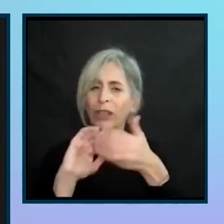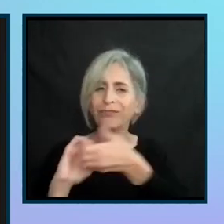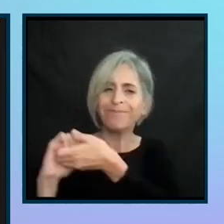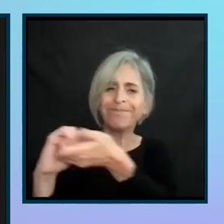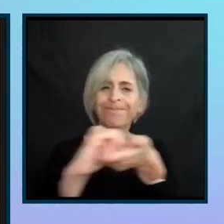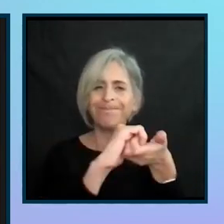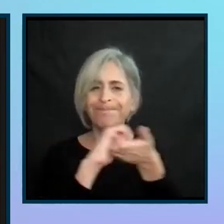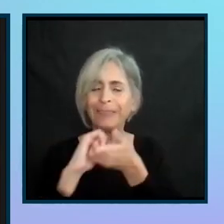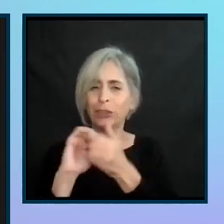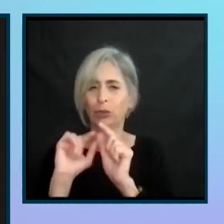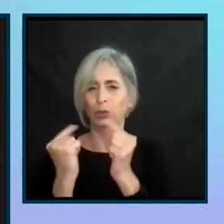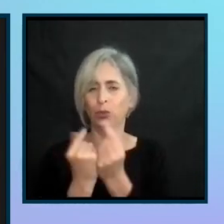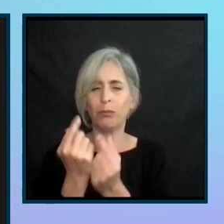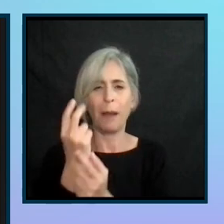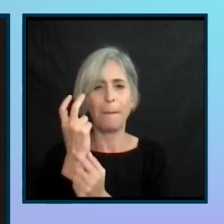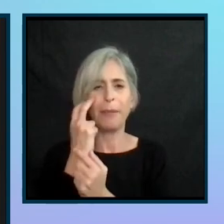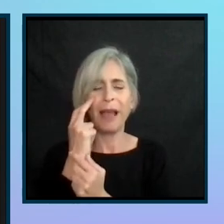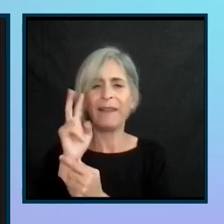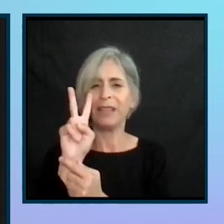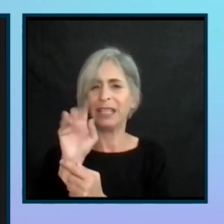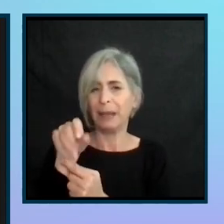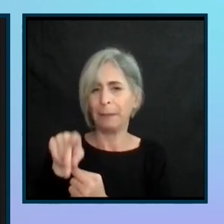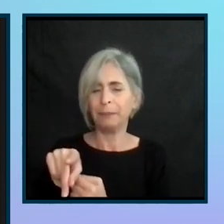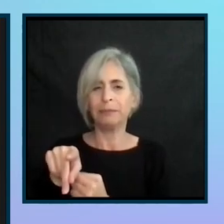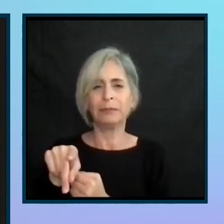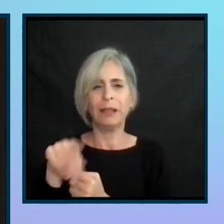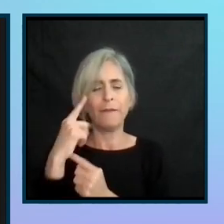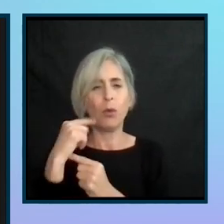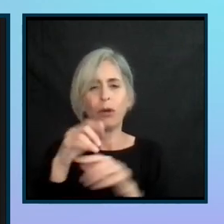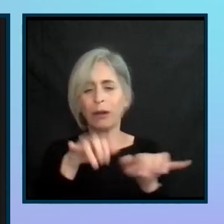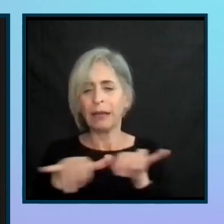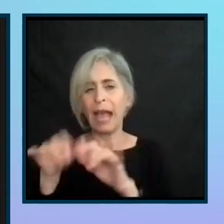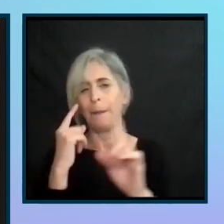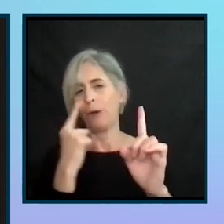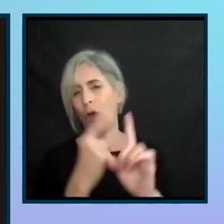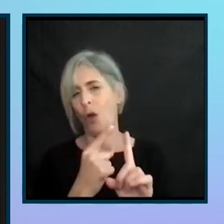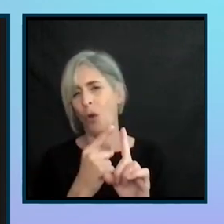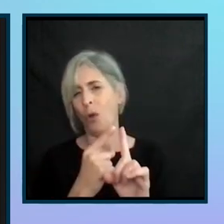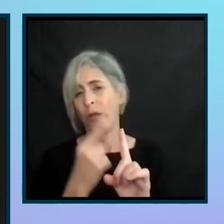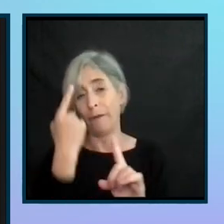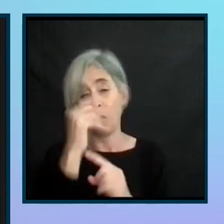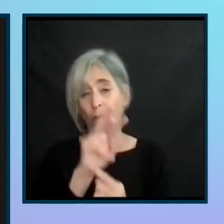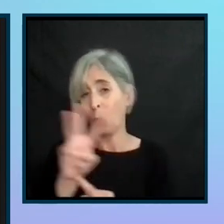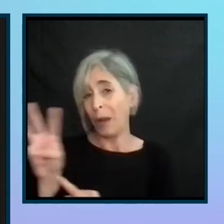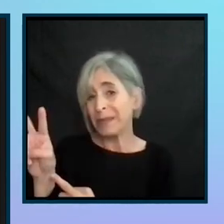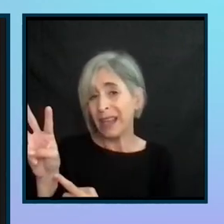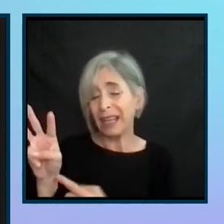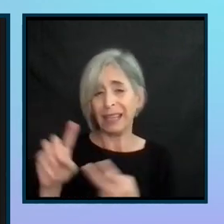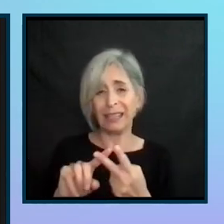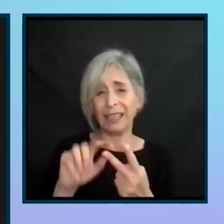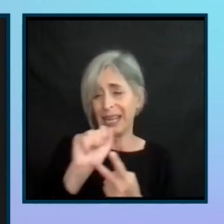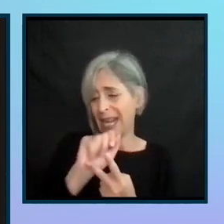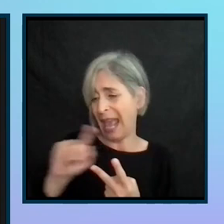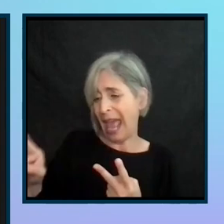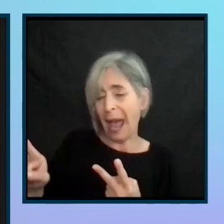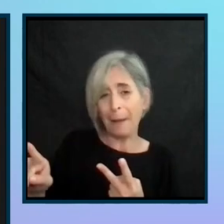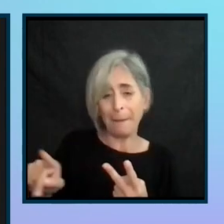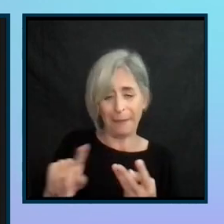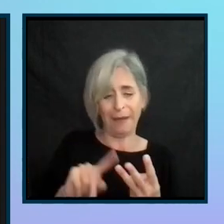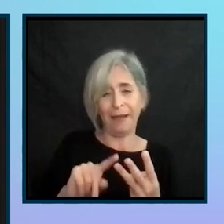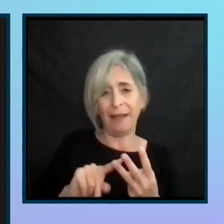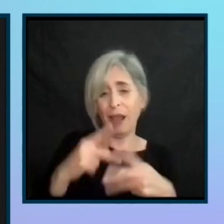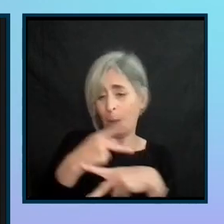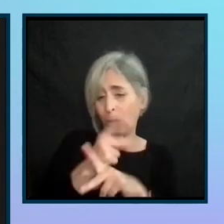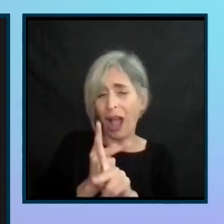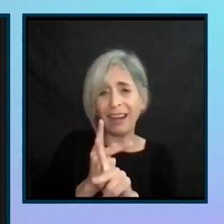as a group of blind and visually impaired people for a common goal, whether it be a website, whether it be an app, whether it be a